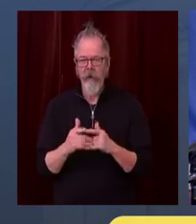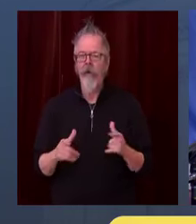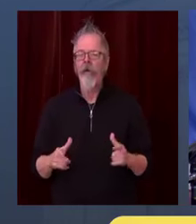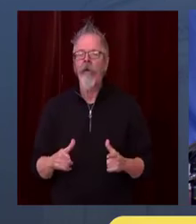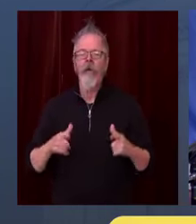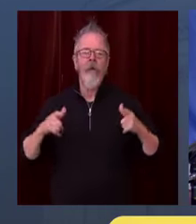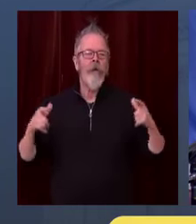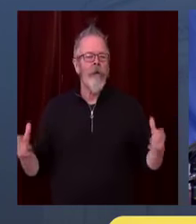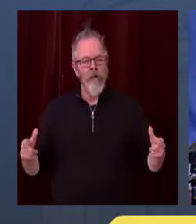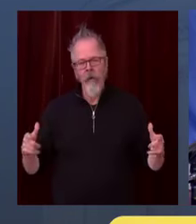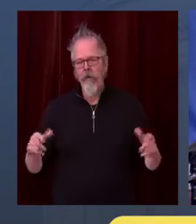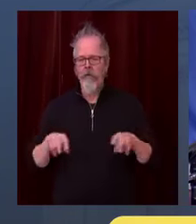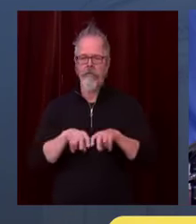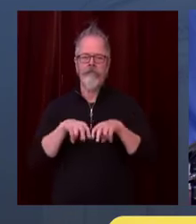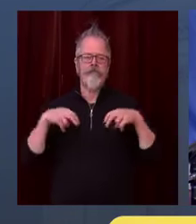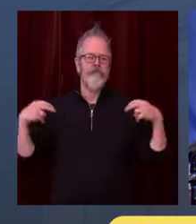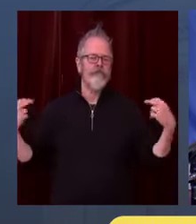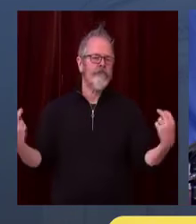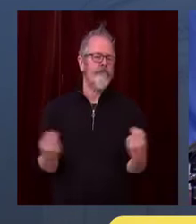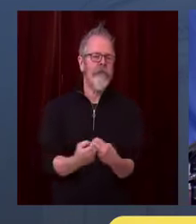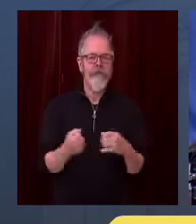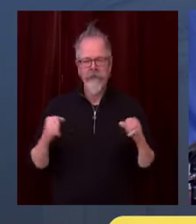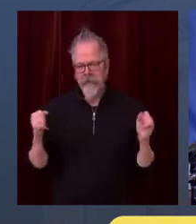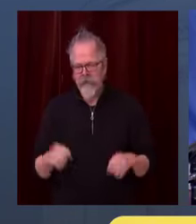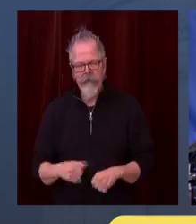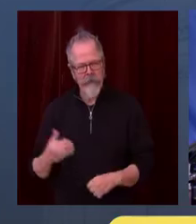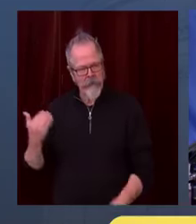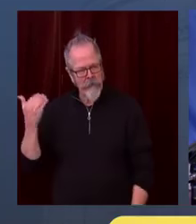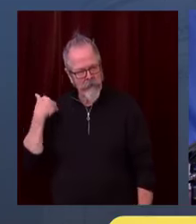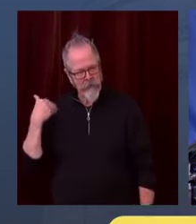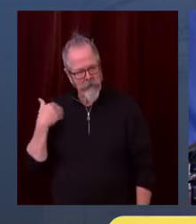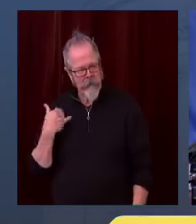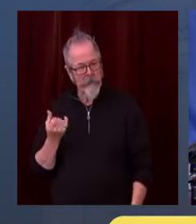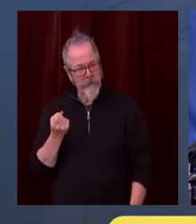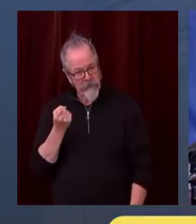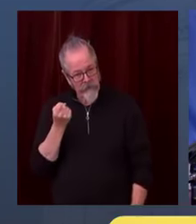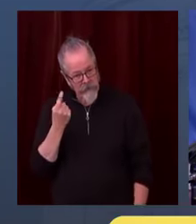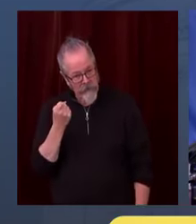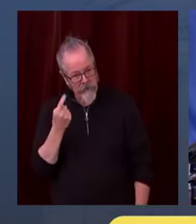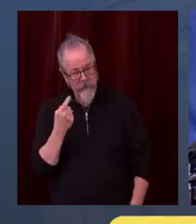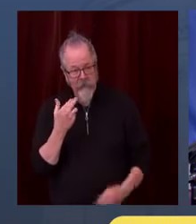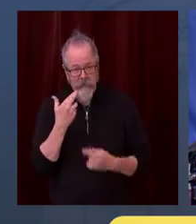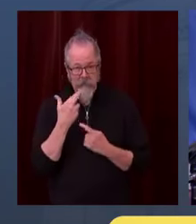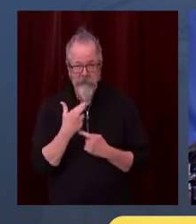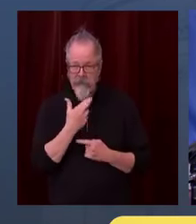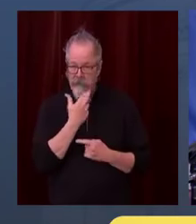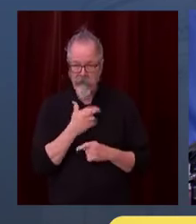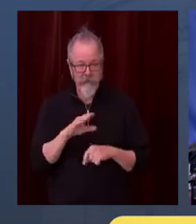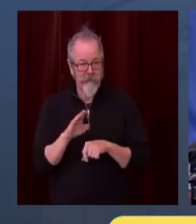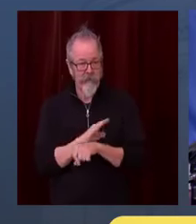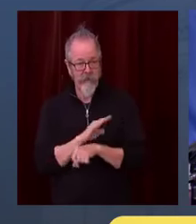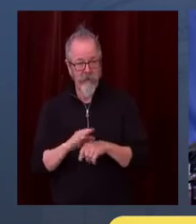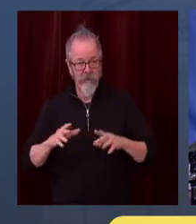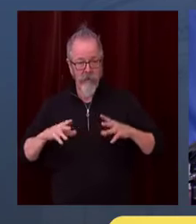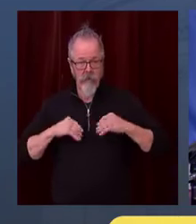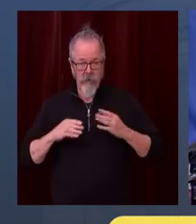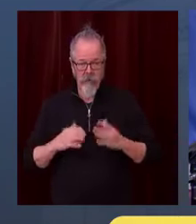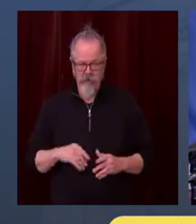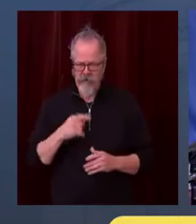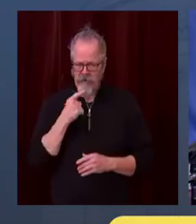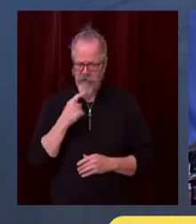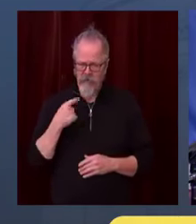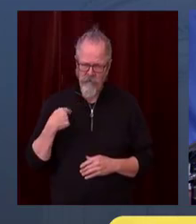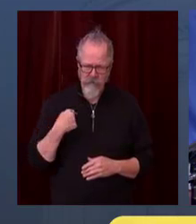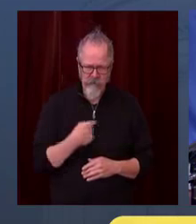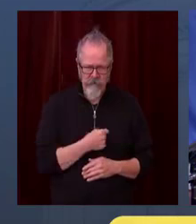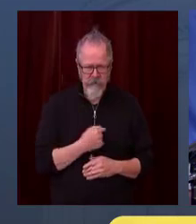says it's responsible for fewer than one half of one percent of COVID cases. And they don't believe that